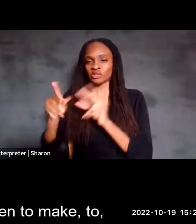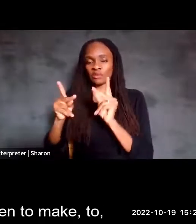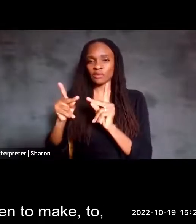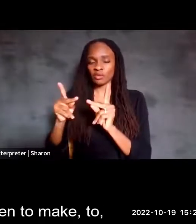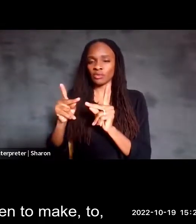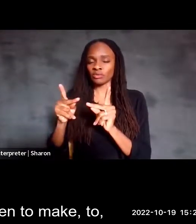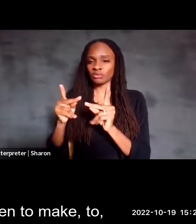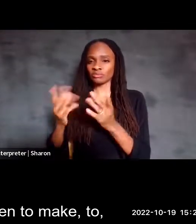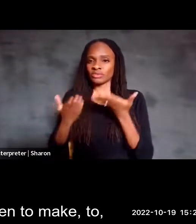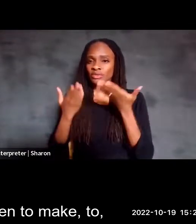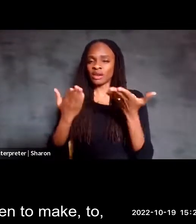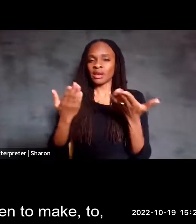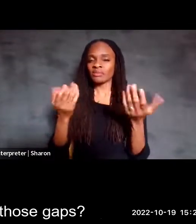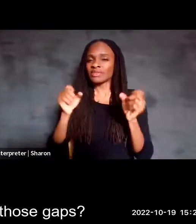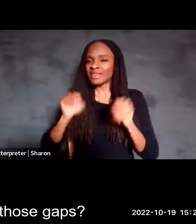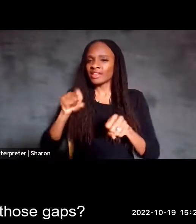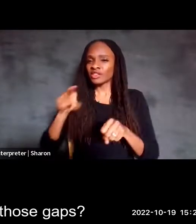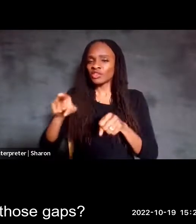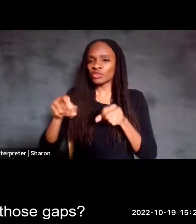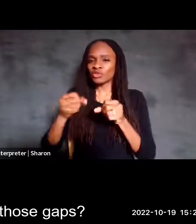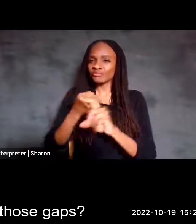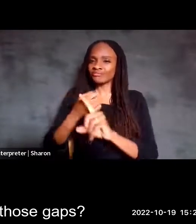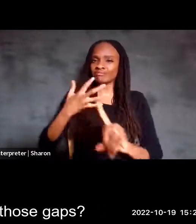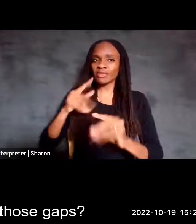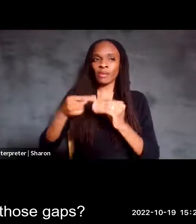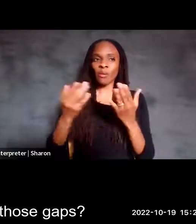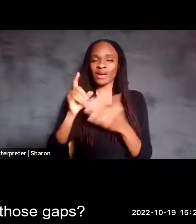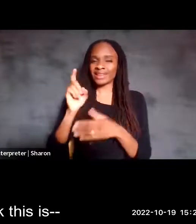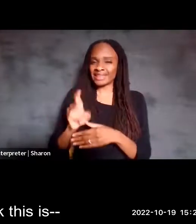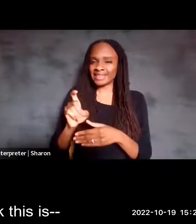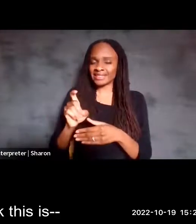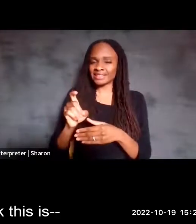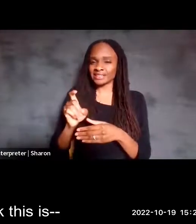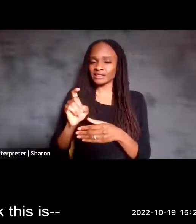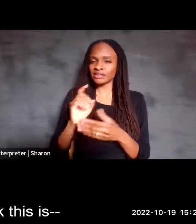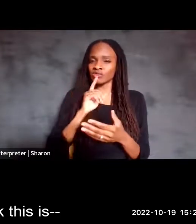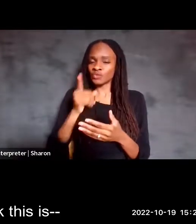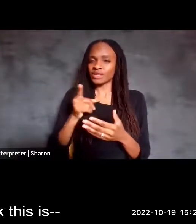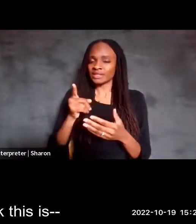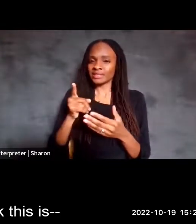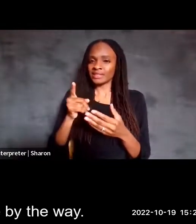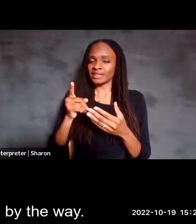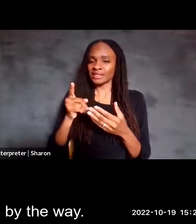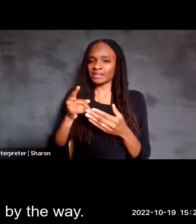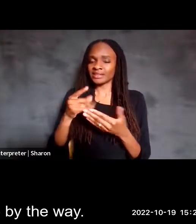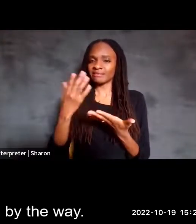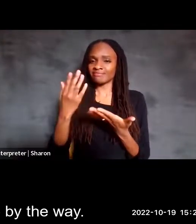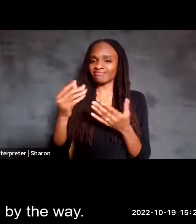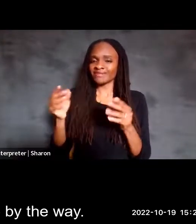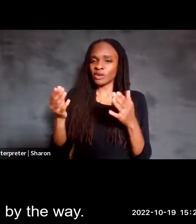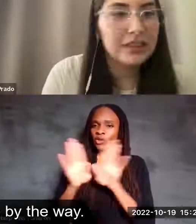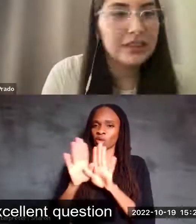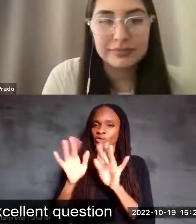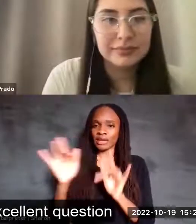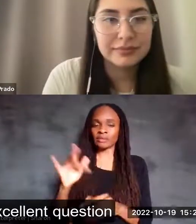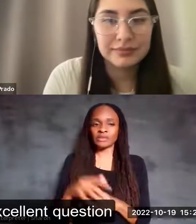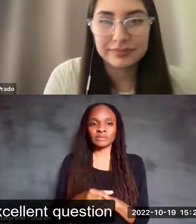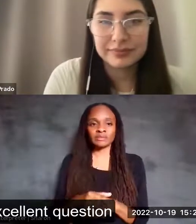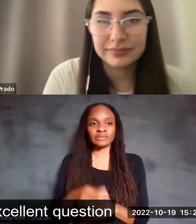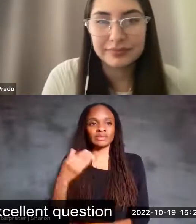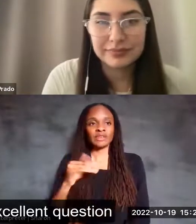what needs to happen to make, to close some of those gaps? Yeah, I think this is, this is Jessie, by the way.